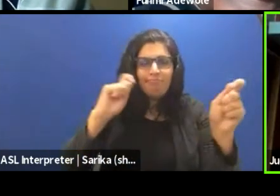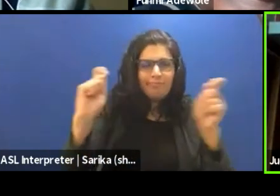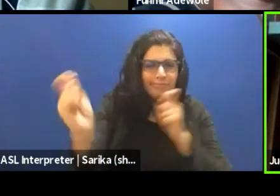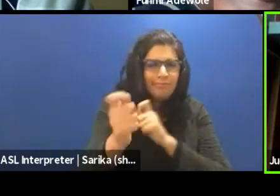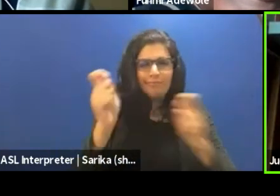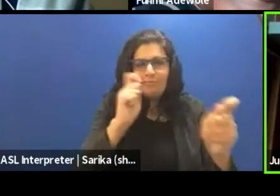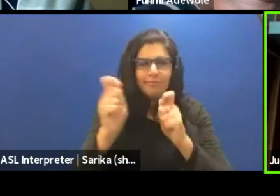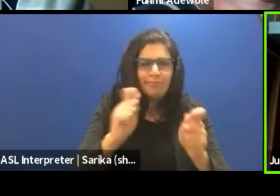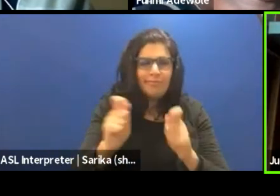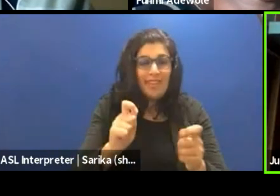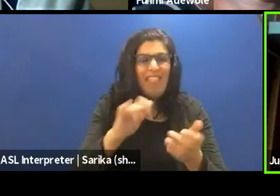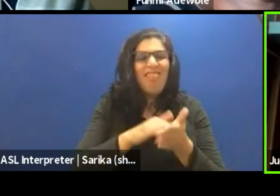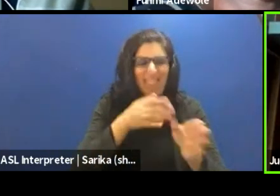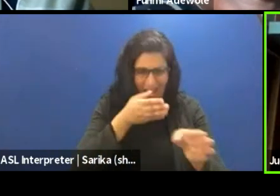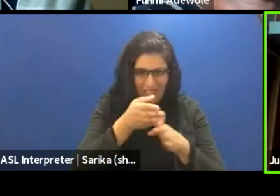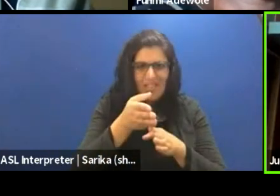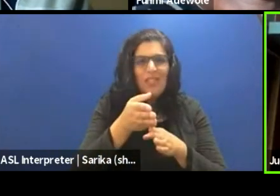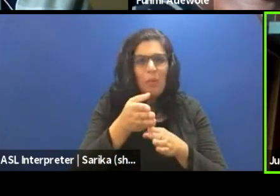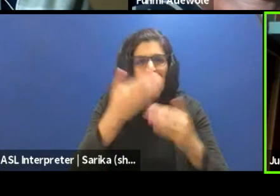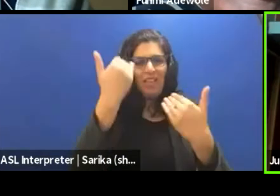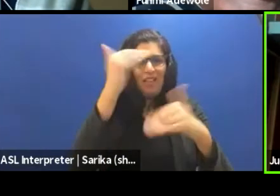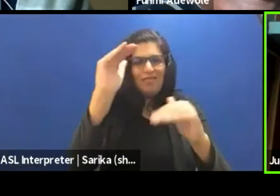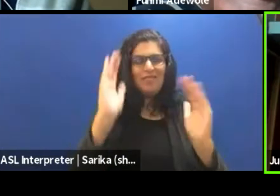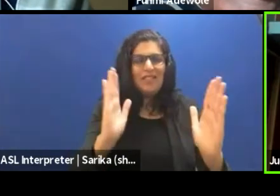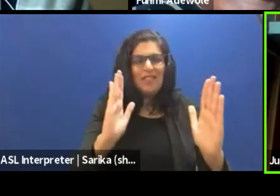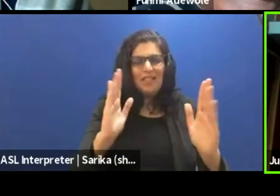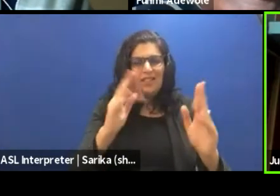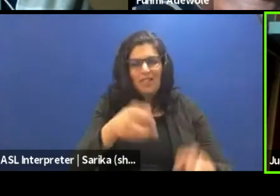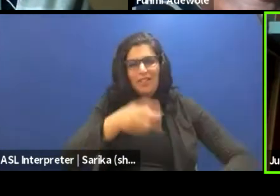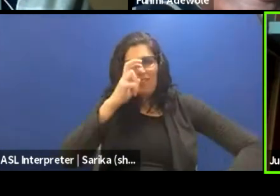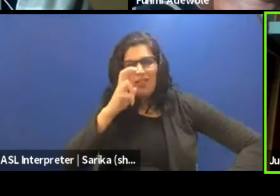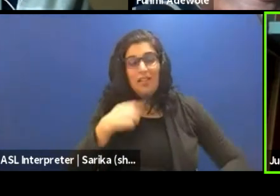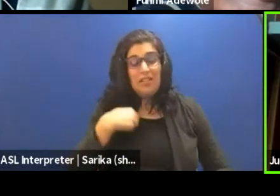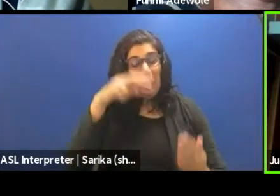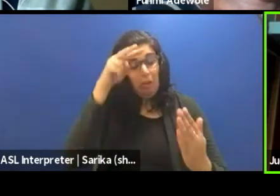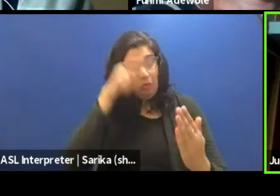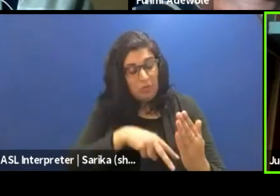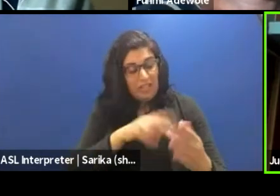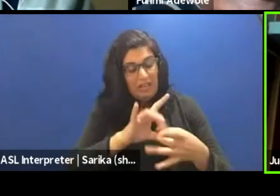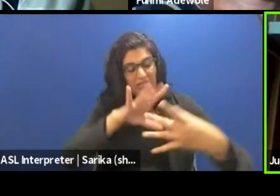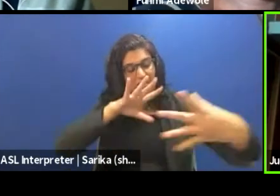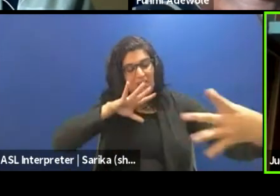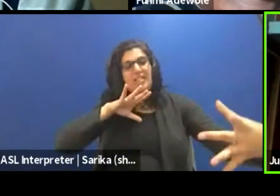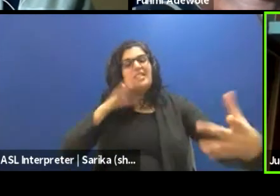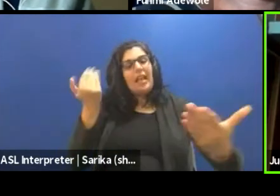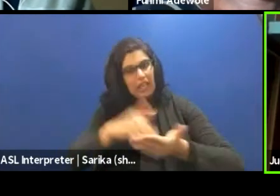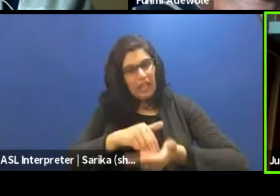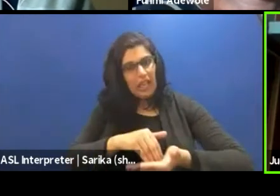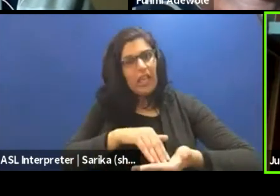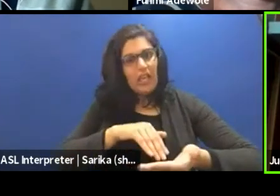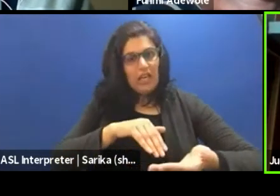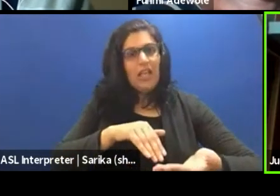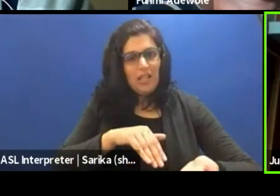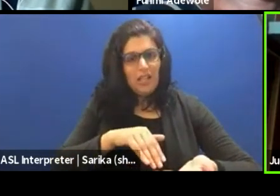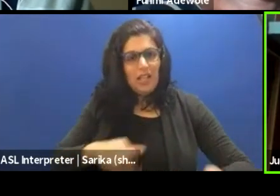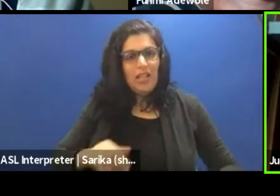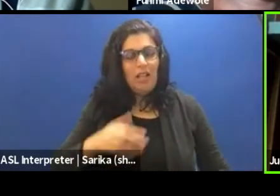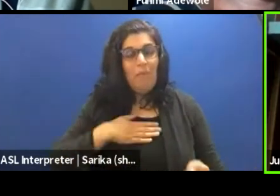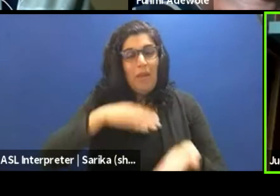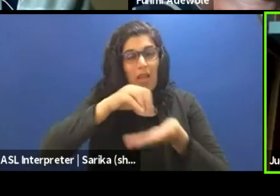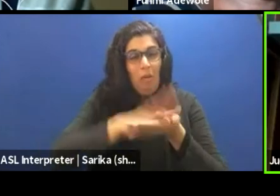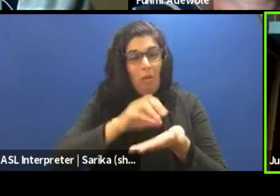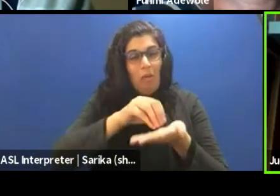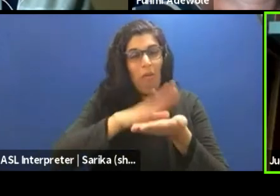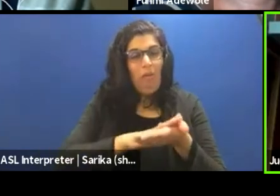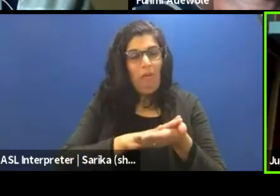come. So it also follows me when I read a work, I read it and I distance myself again. And all the questions and notes I make, I go and